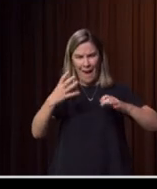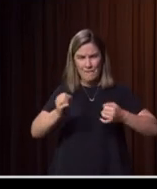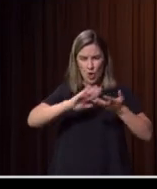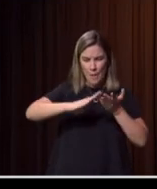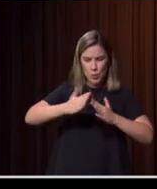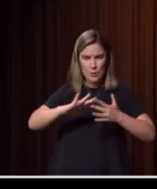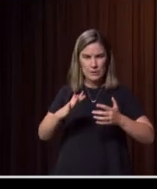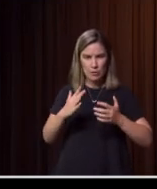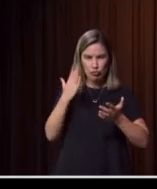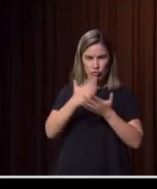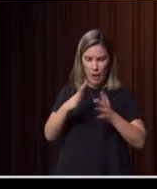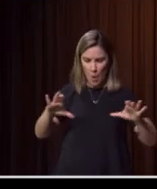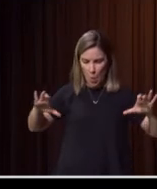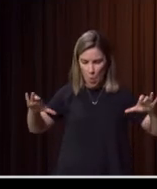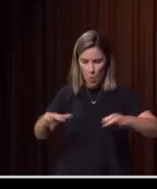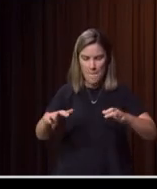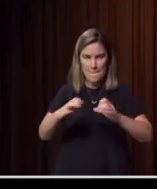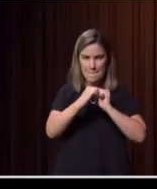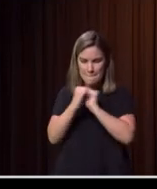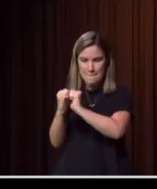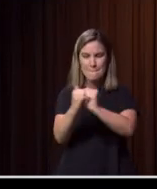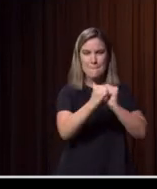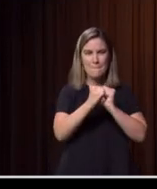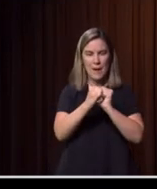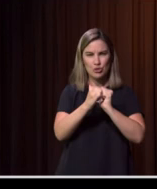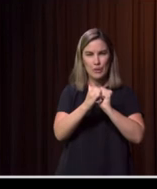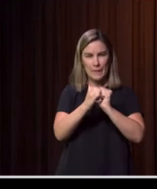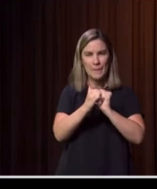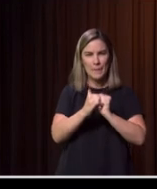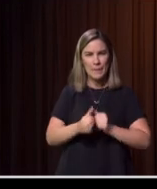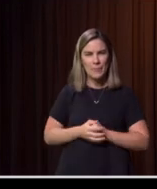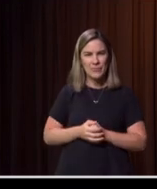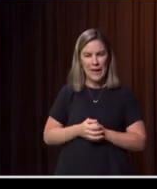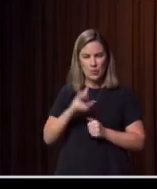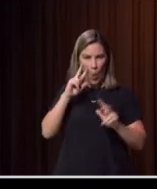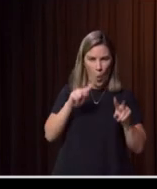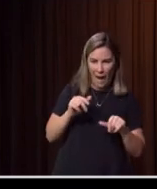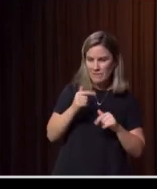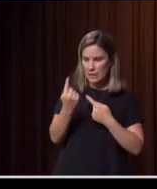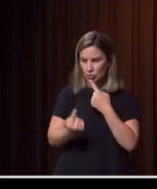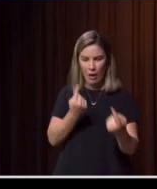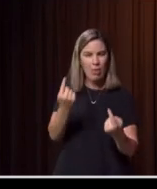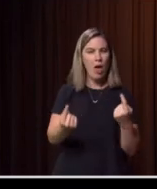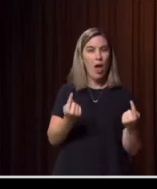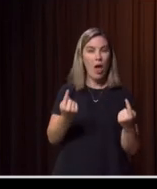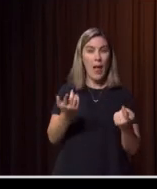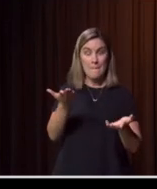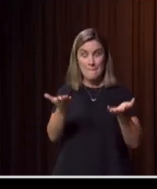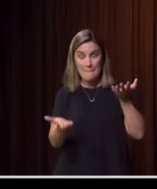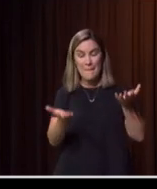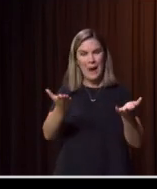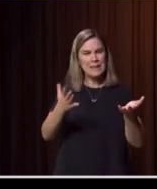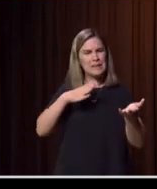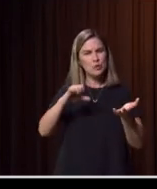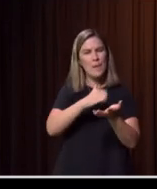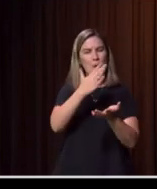There is this sense of wanting to make a difference and look out for each other. And balancing that up, we've just got to make sure that people don't carry too much